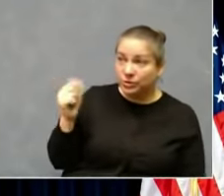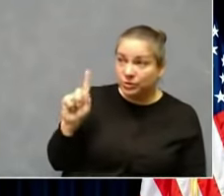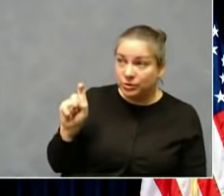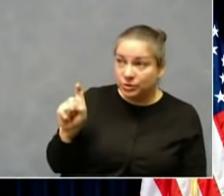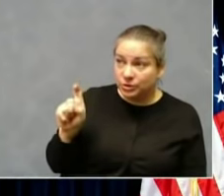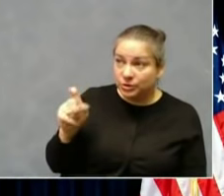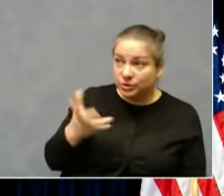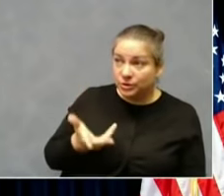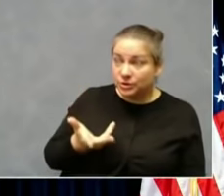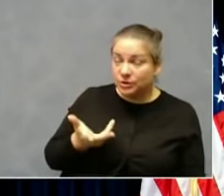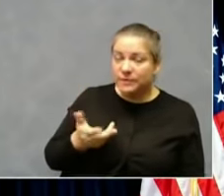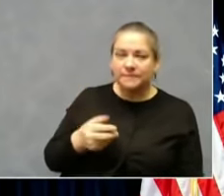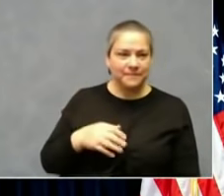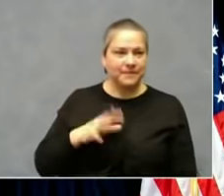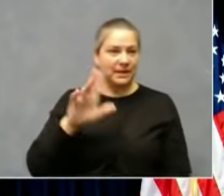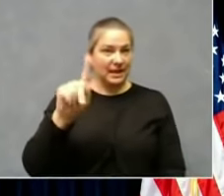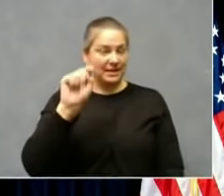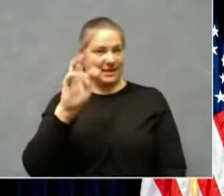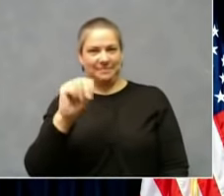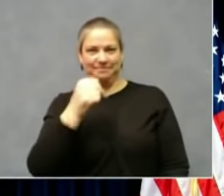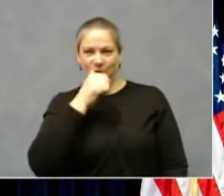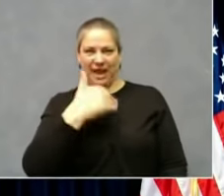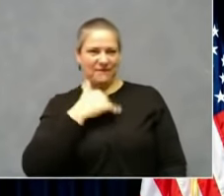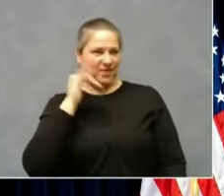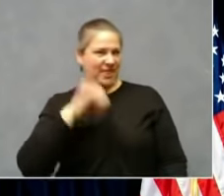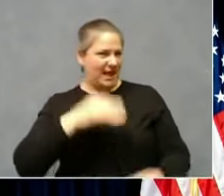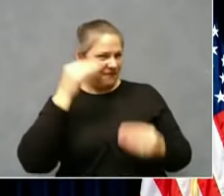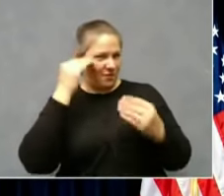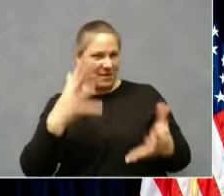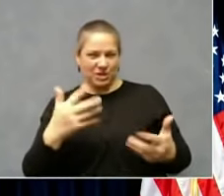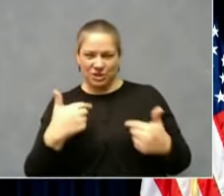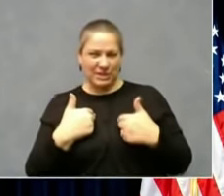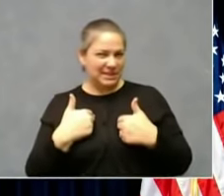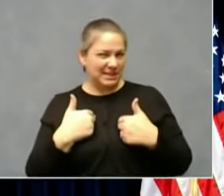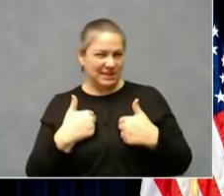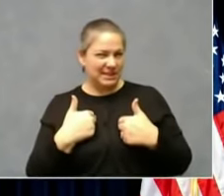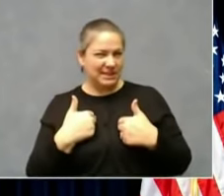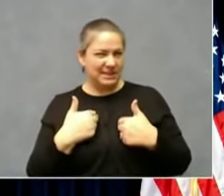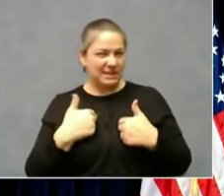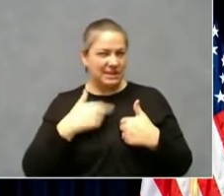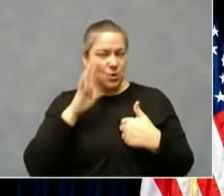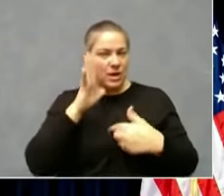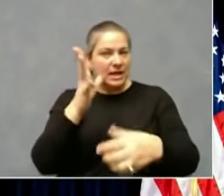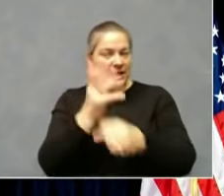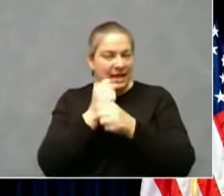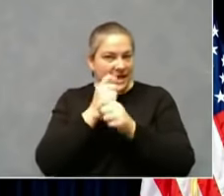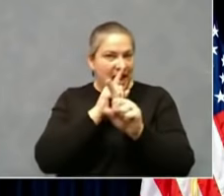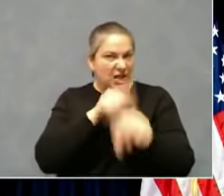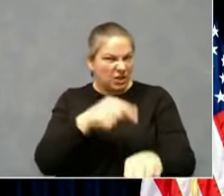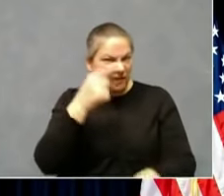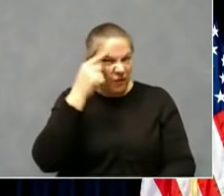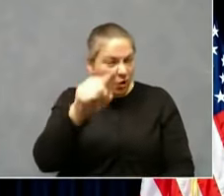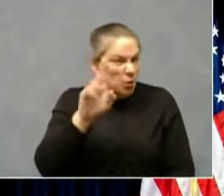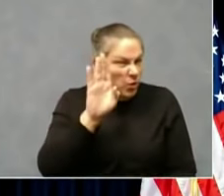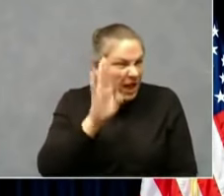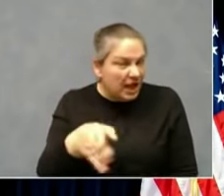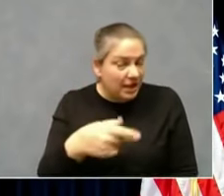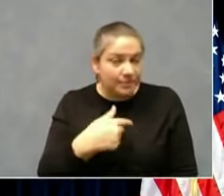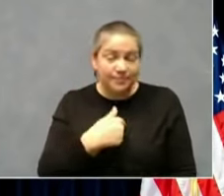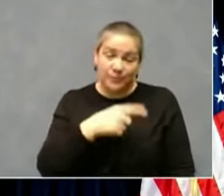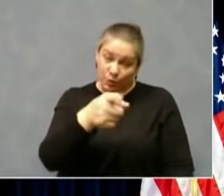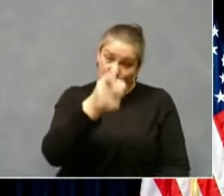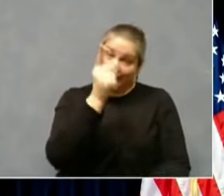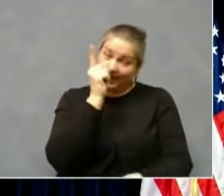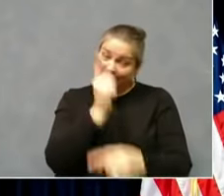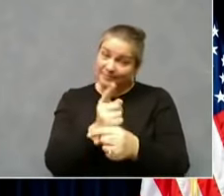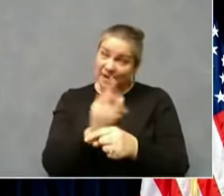Tom, I don't have that information right in front of me. We will we will get you an answer. You're right. Working with the federal government was incredibly